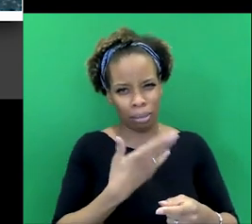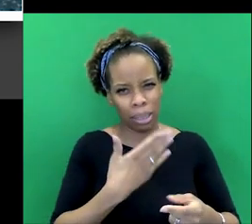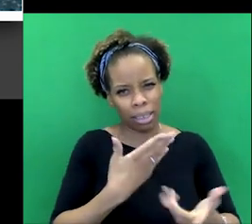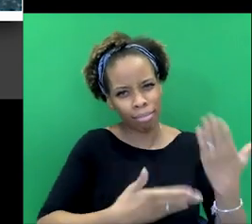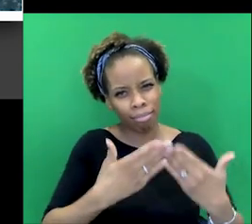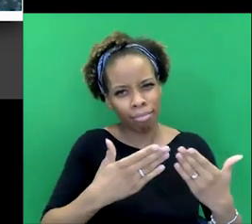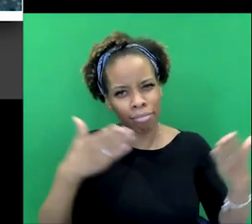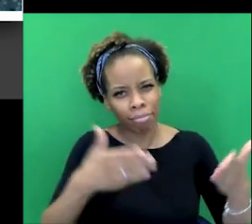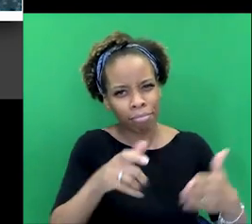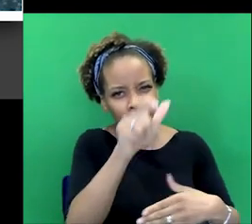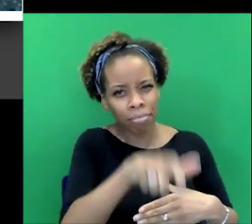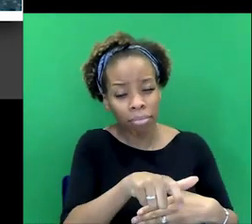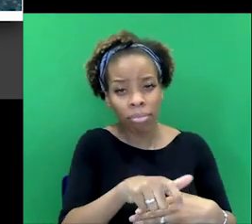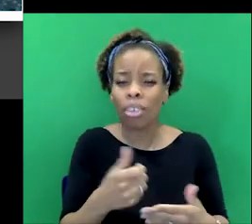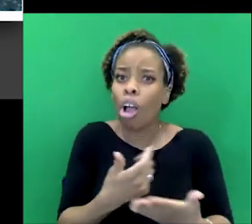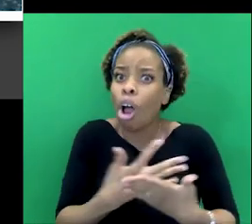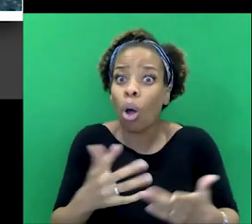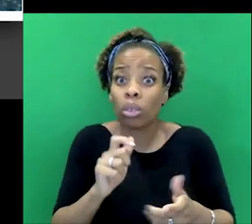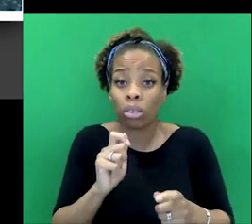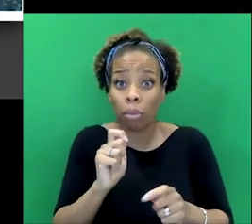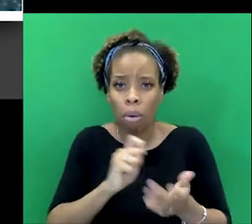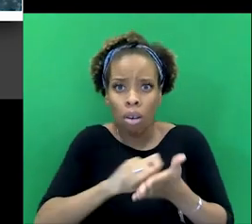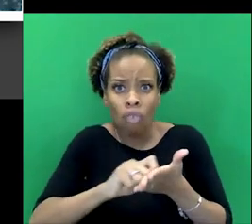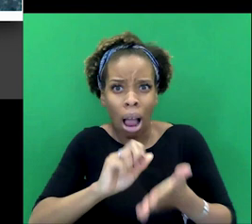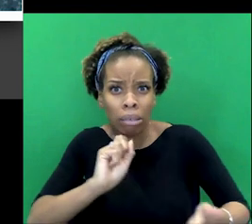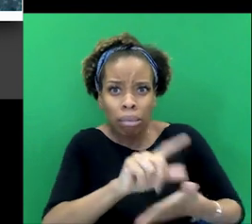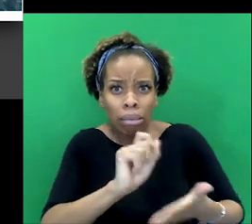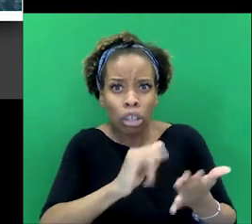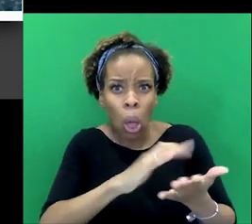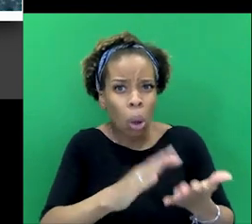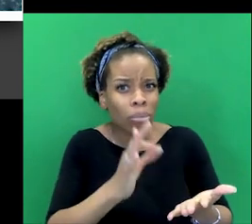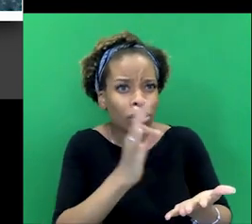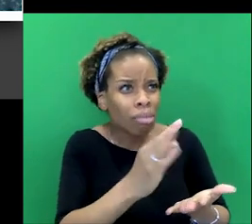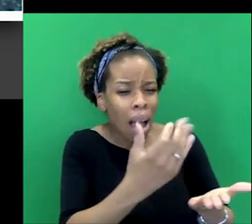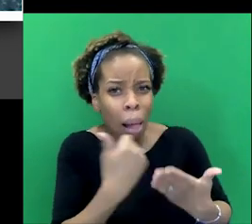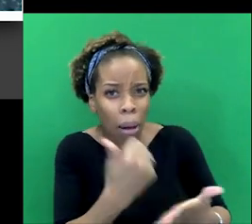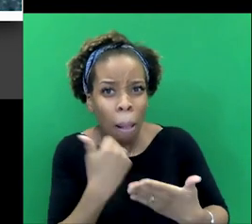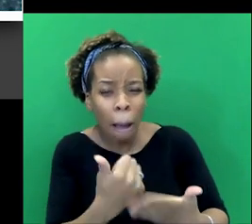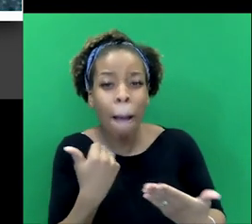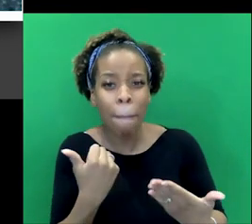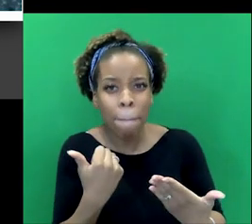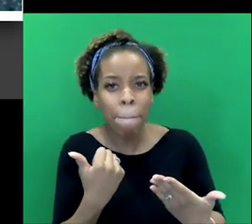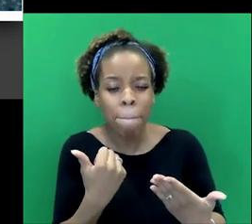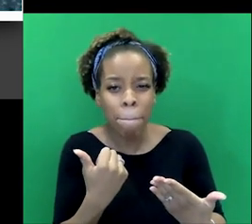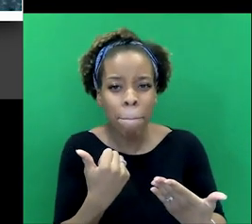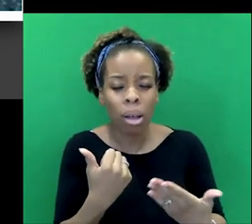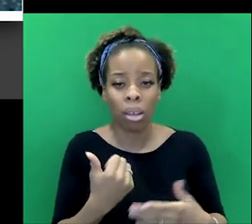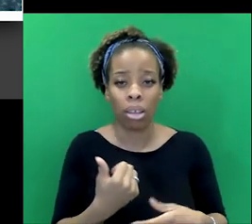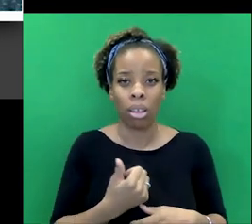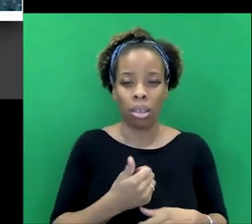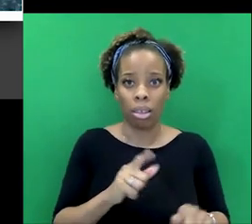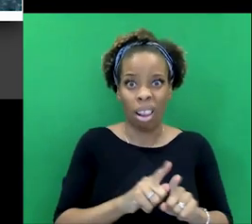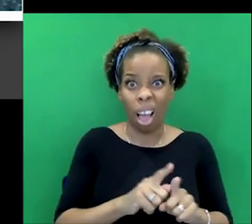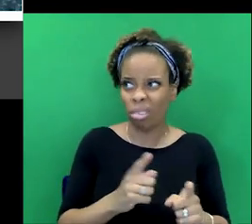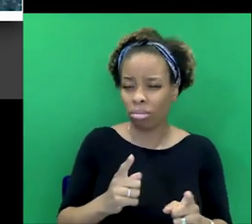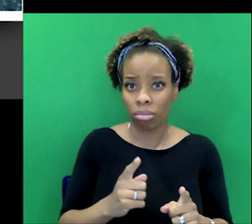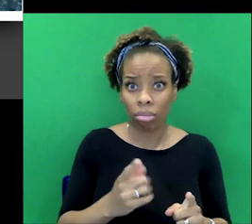people wrote to, to Sherlock Holmes asking for help. Of, of one sort or another, occupying a, a strange kind of